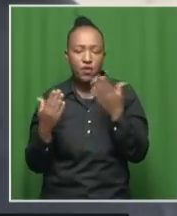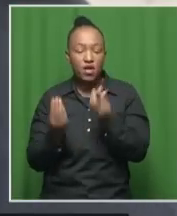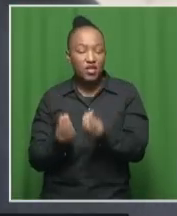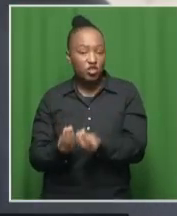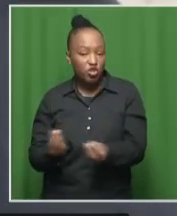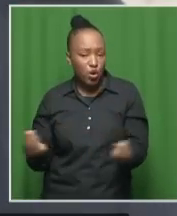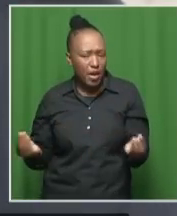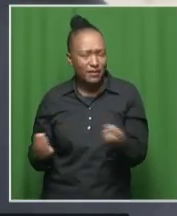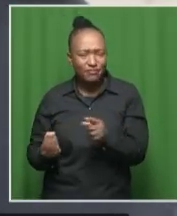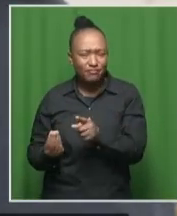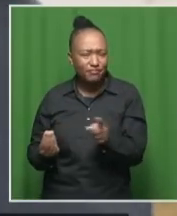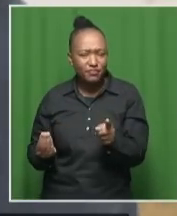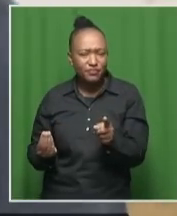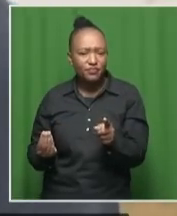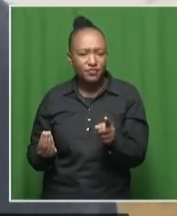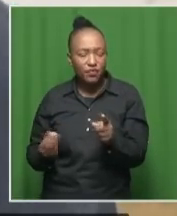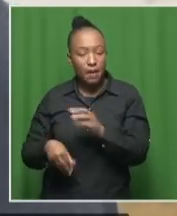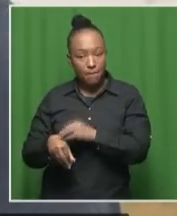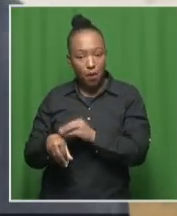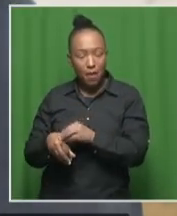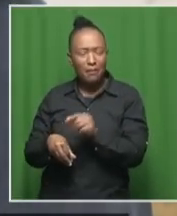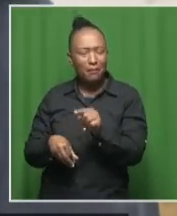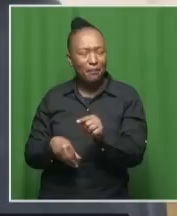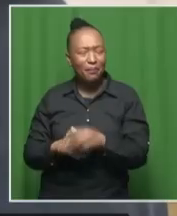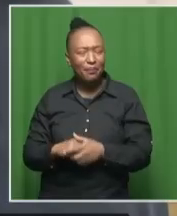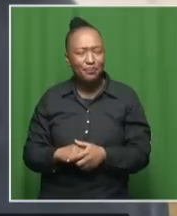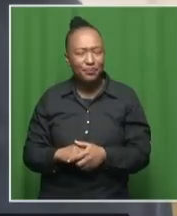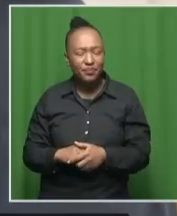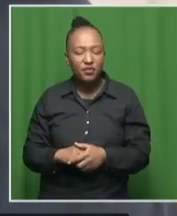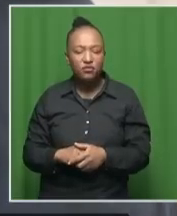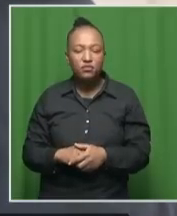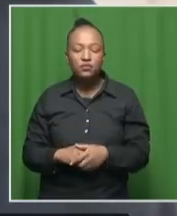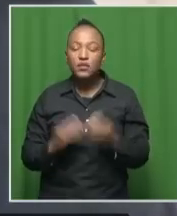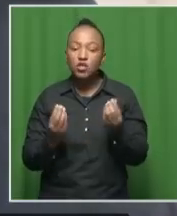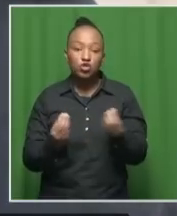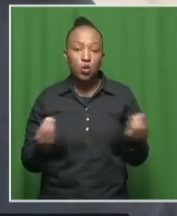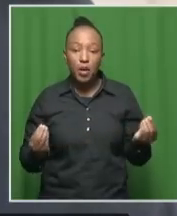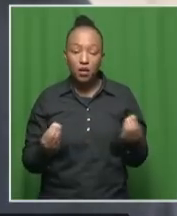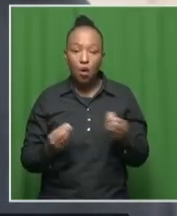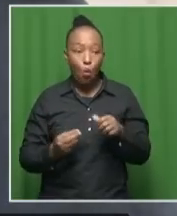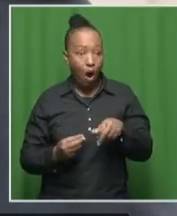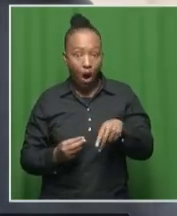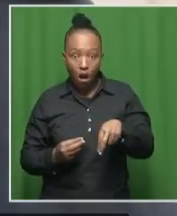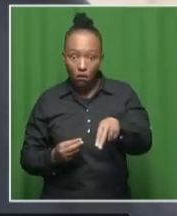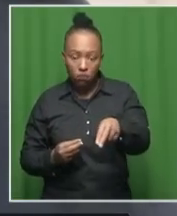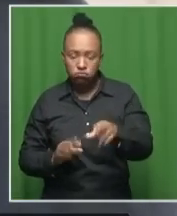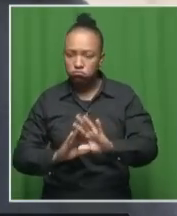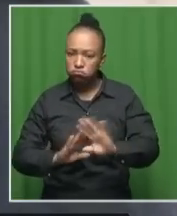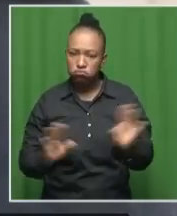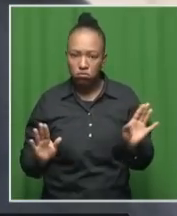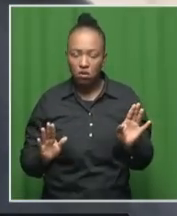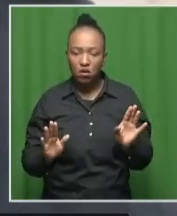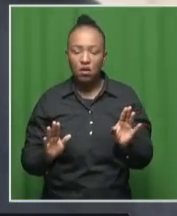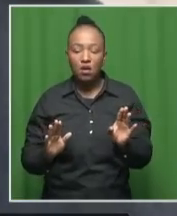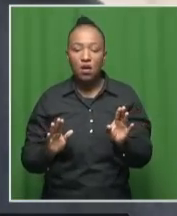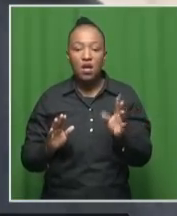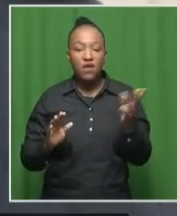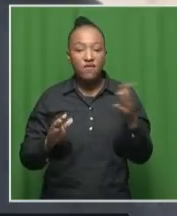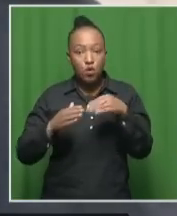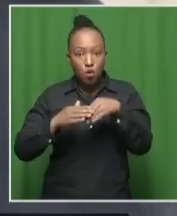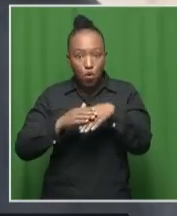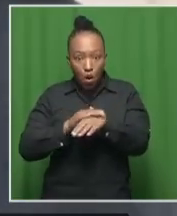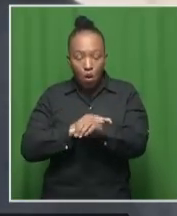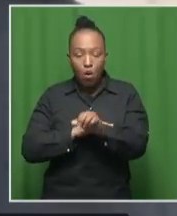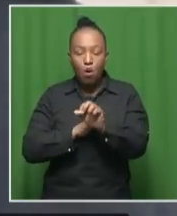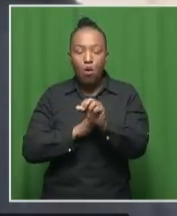because I understand that's a particular problem as well. No, the kids don't walk around but if you come into Osho, Sakina come into